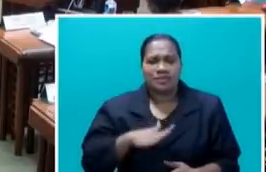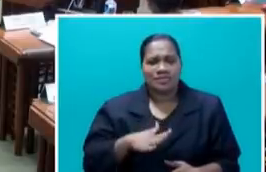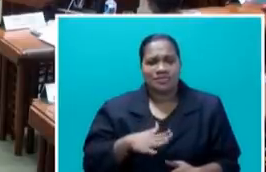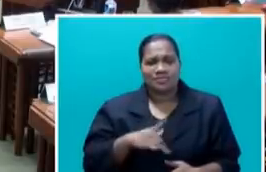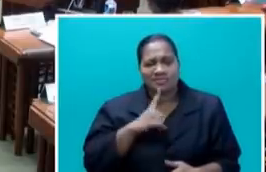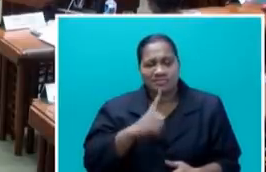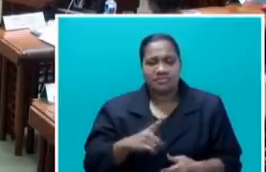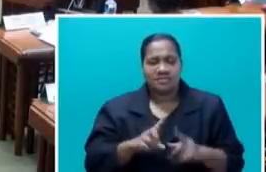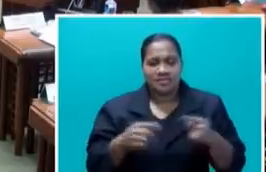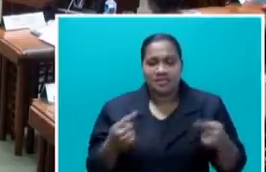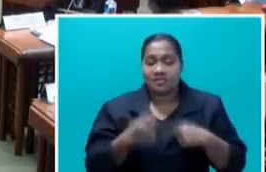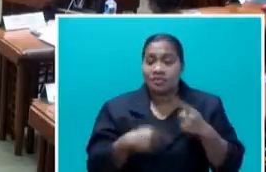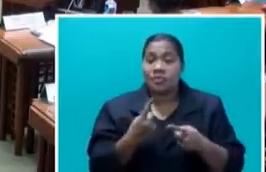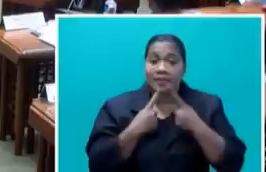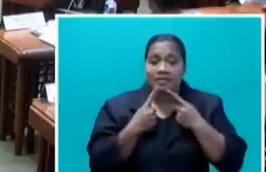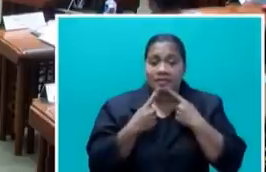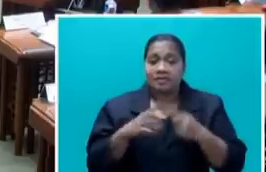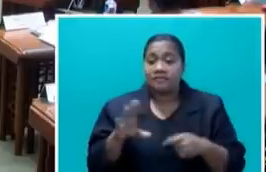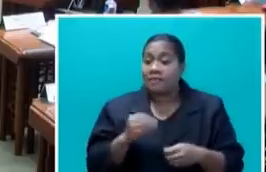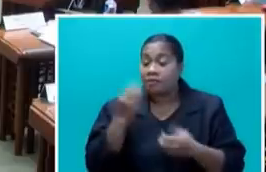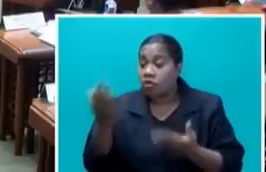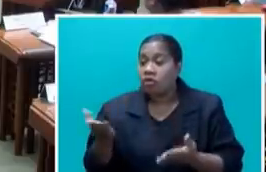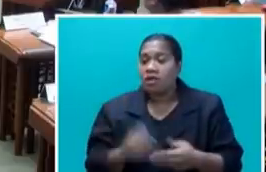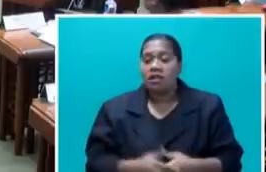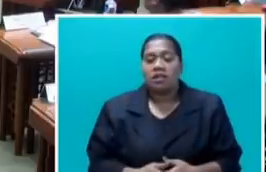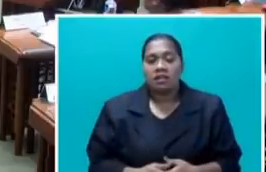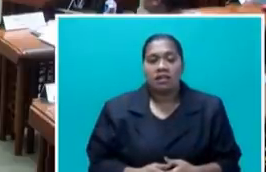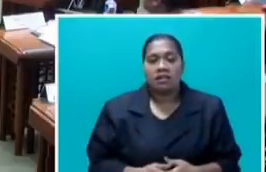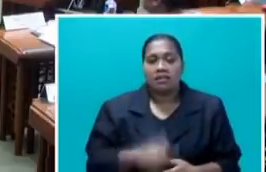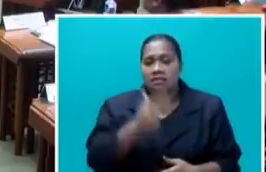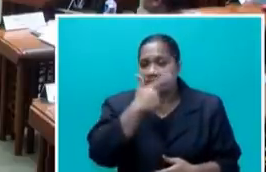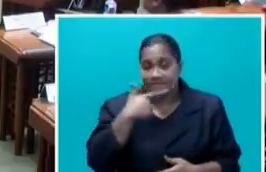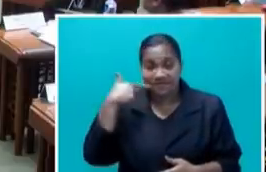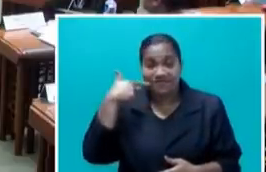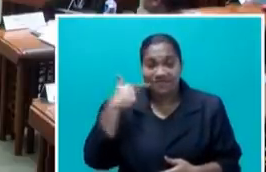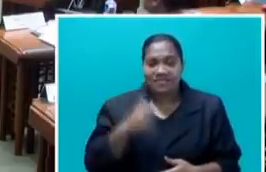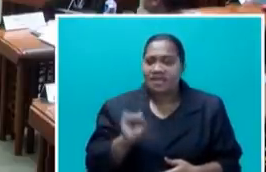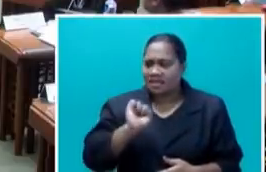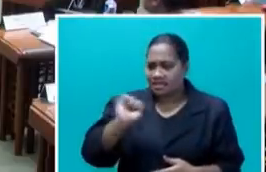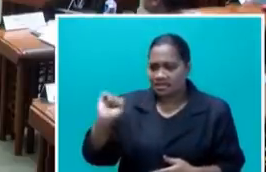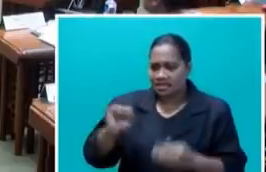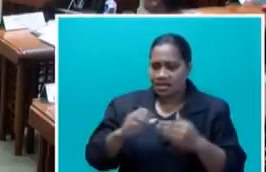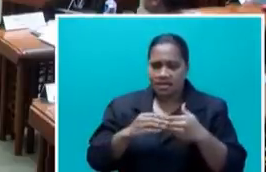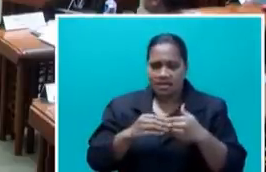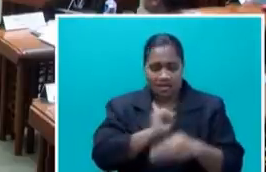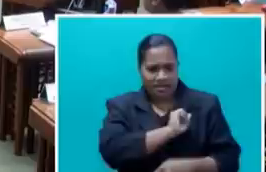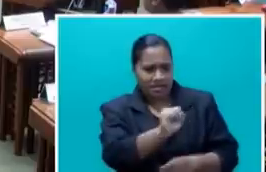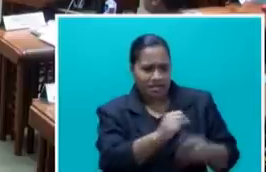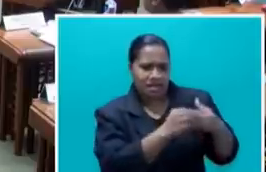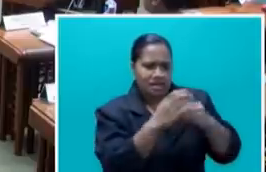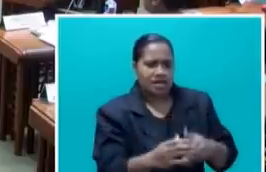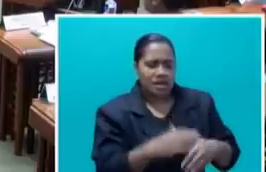Honourable Nguyen Garangaritambua and, of course, by their leader, Honourable